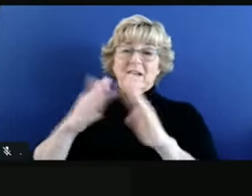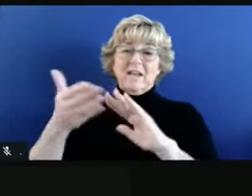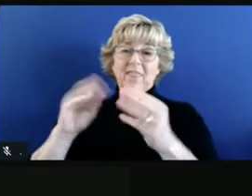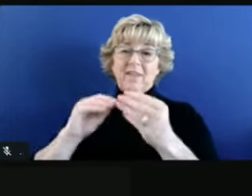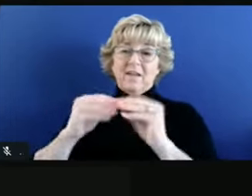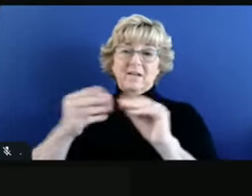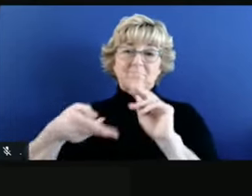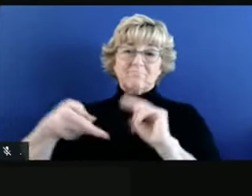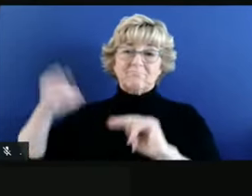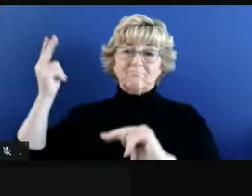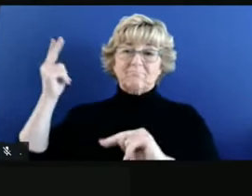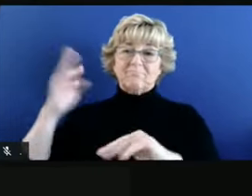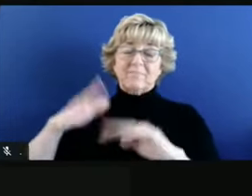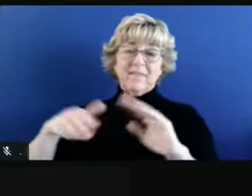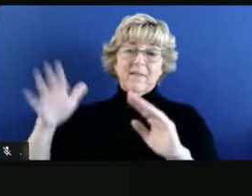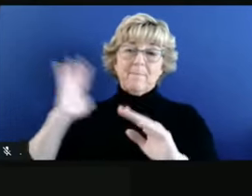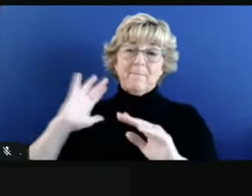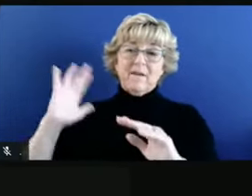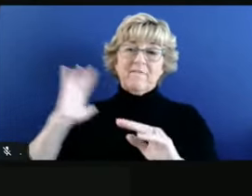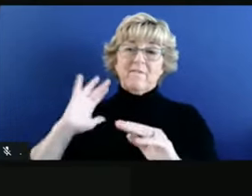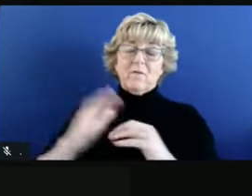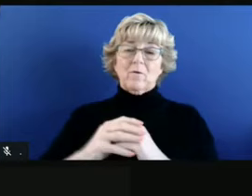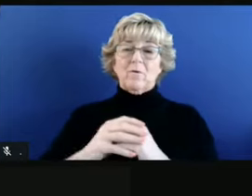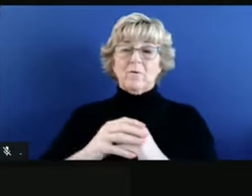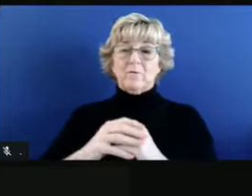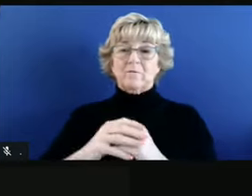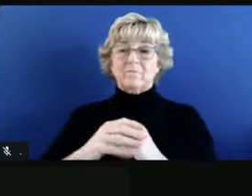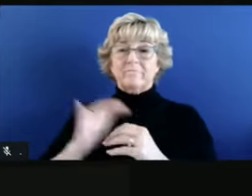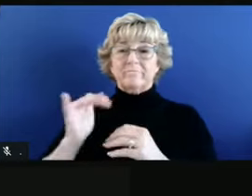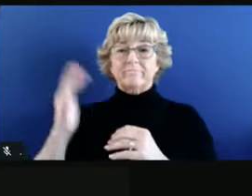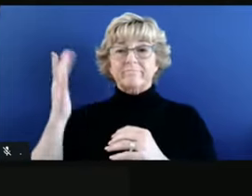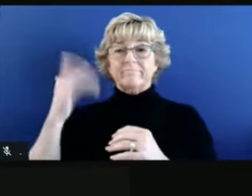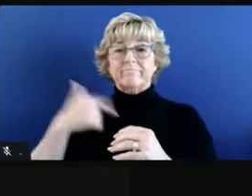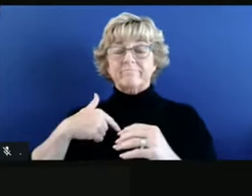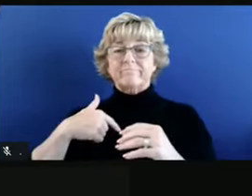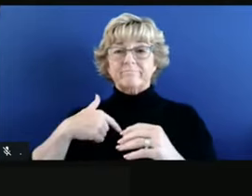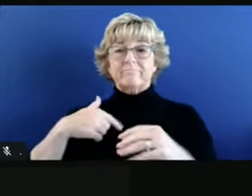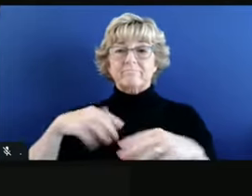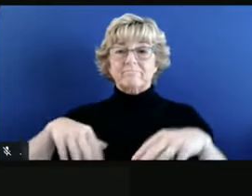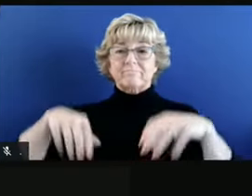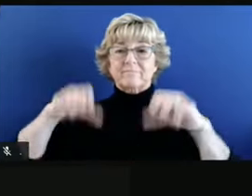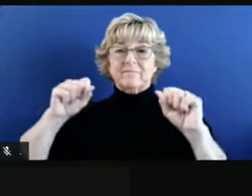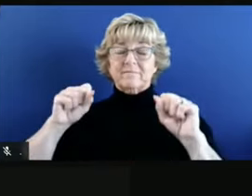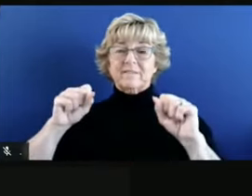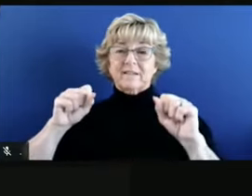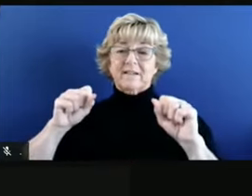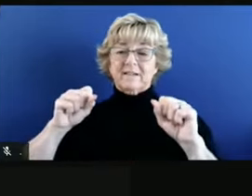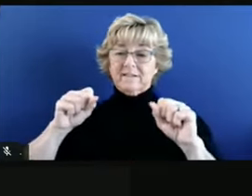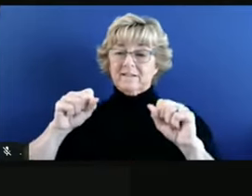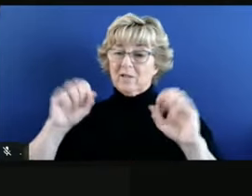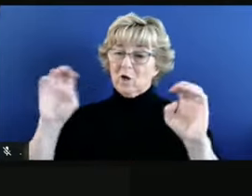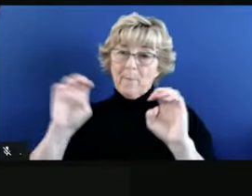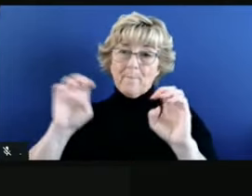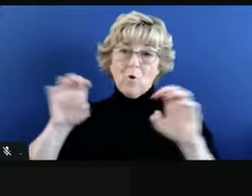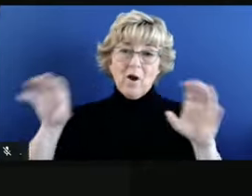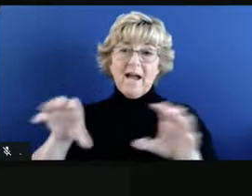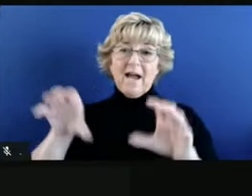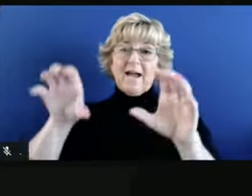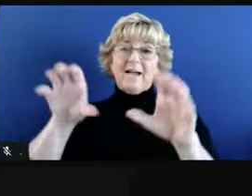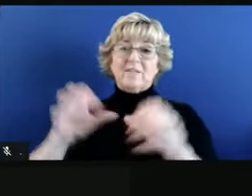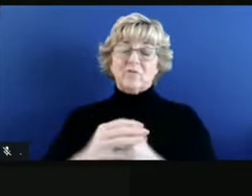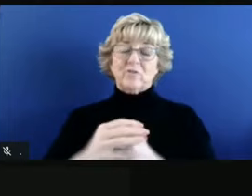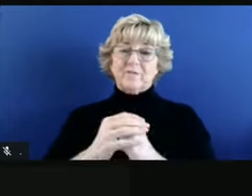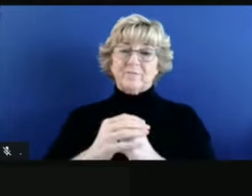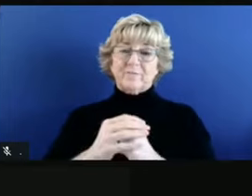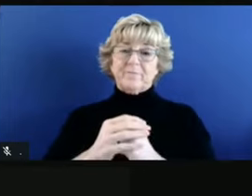And that's part of why we have taken the actions that we've seen and taken already. We also know